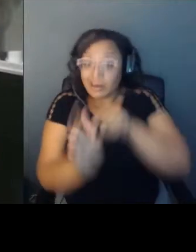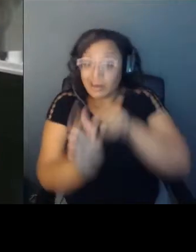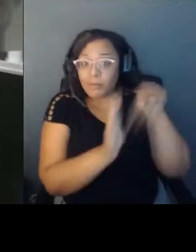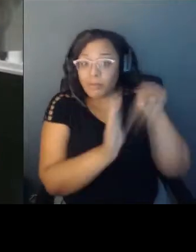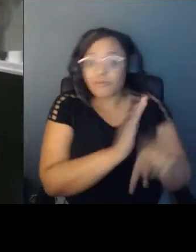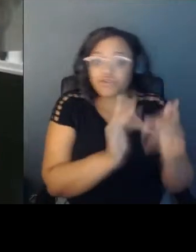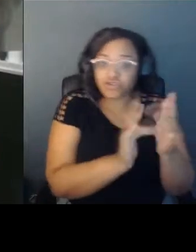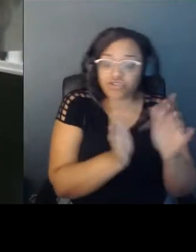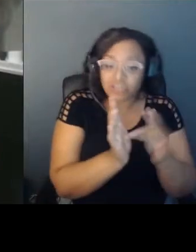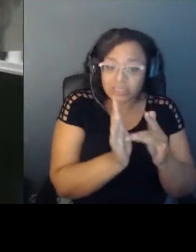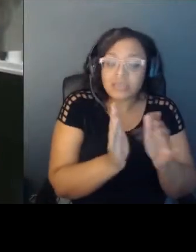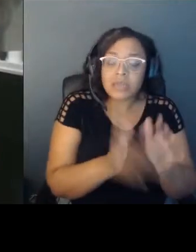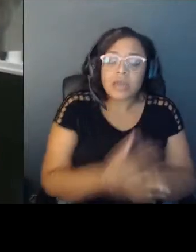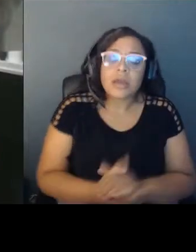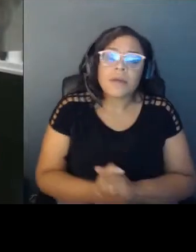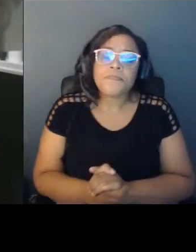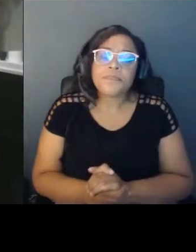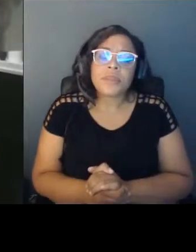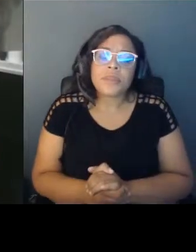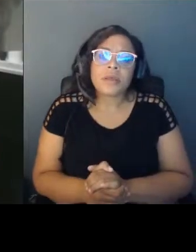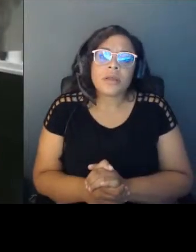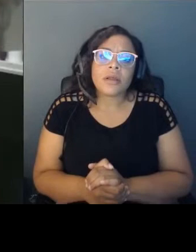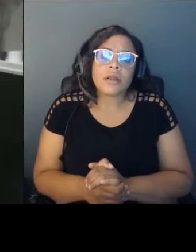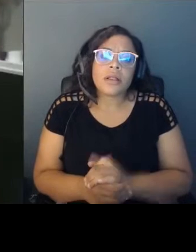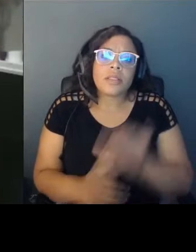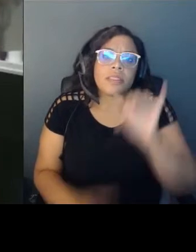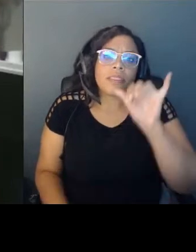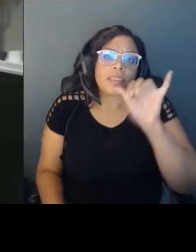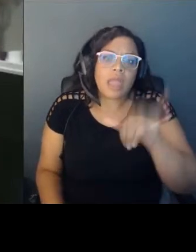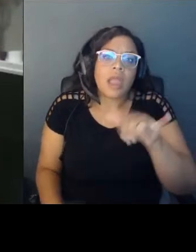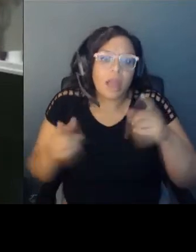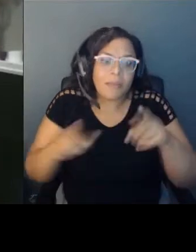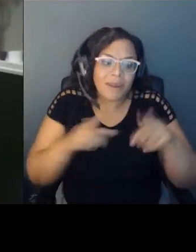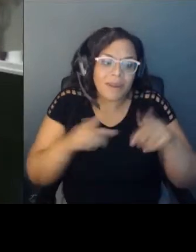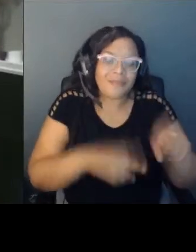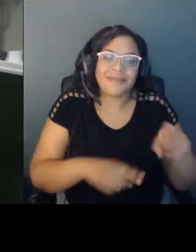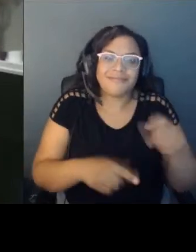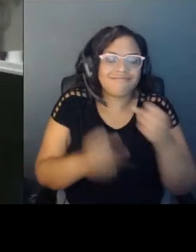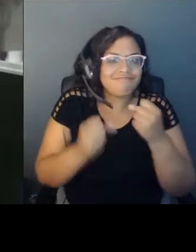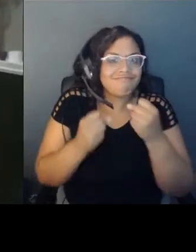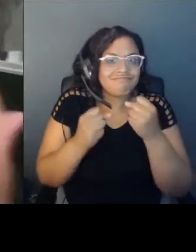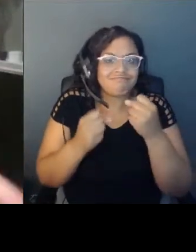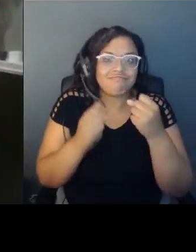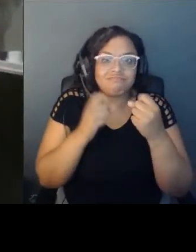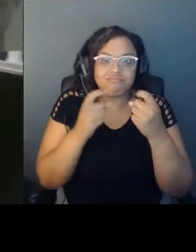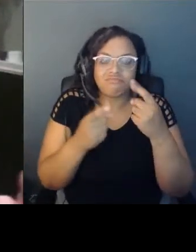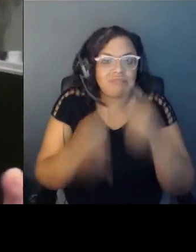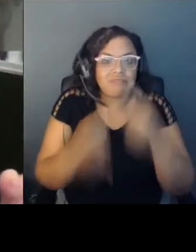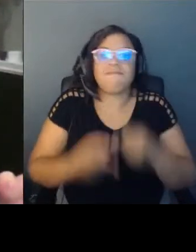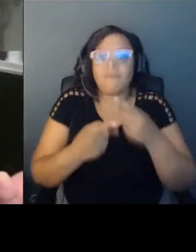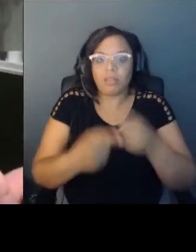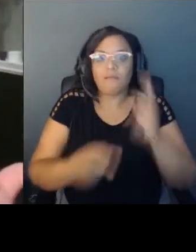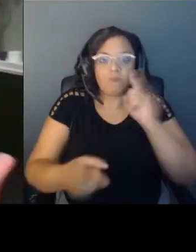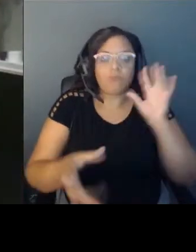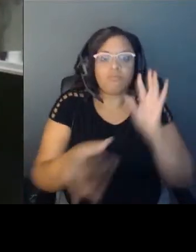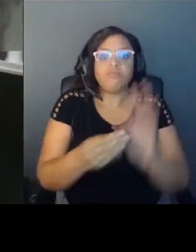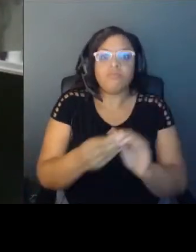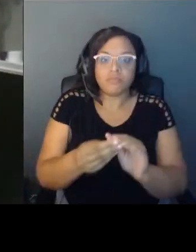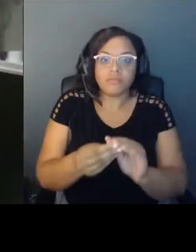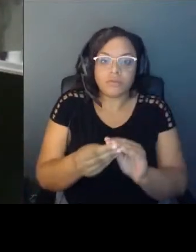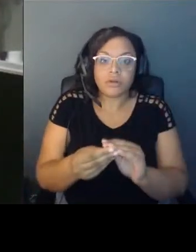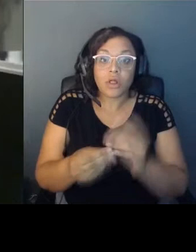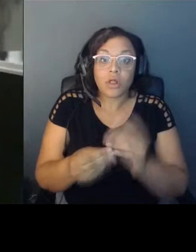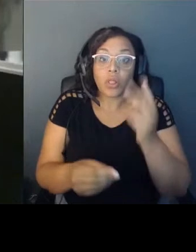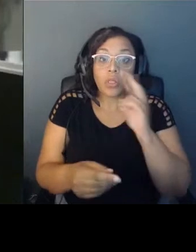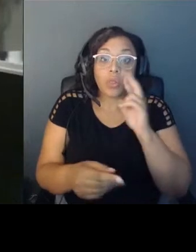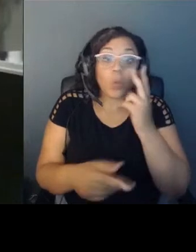This has been a very difficult time. And to look a year later, or 2000 years later, and to